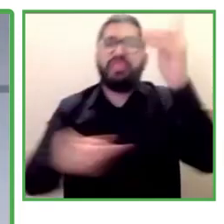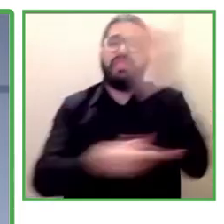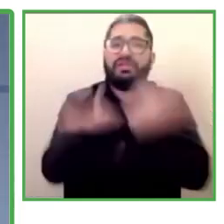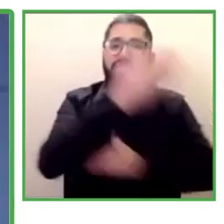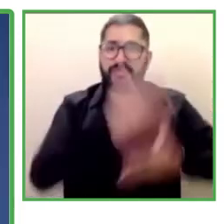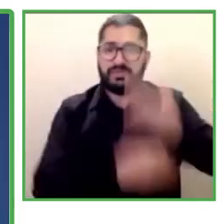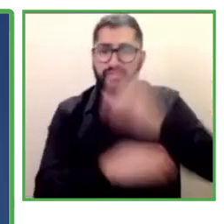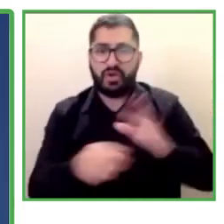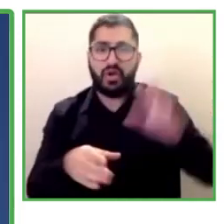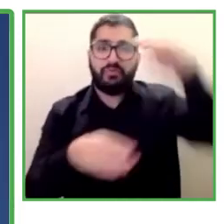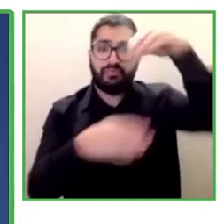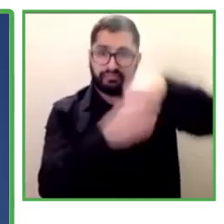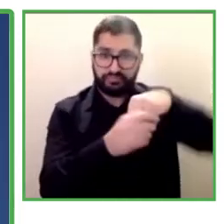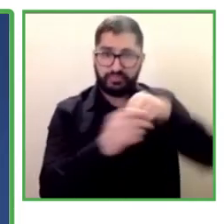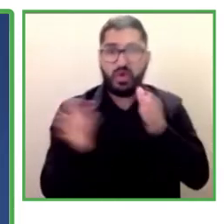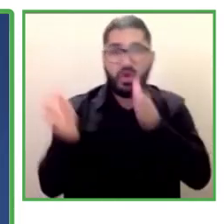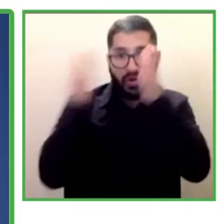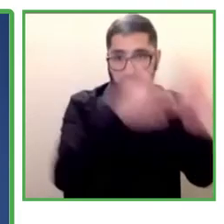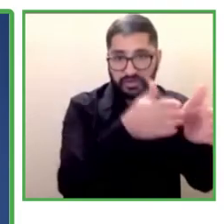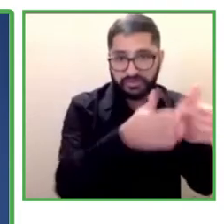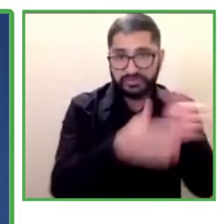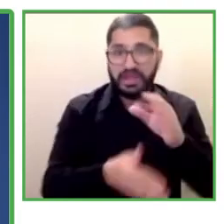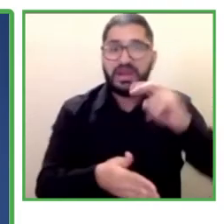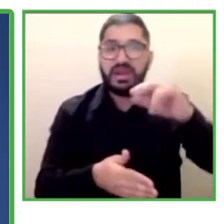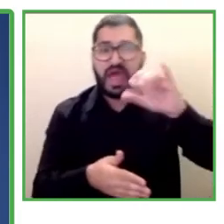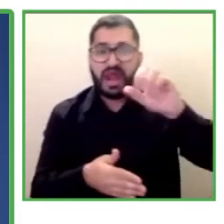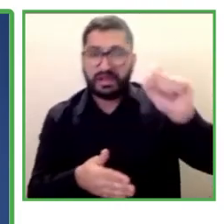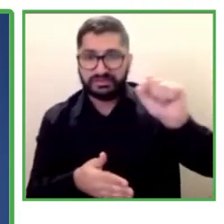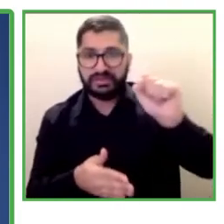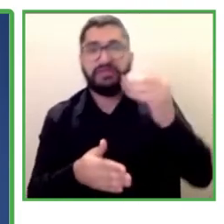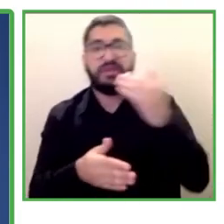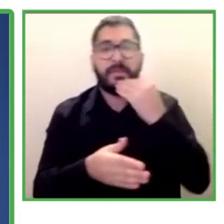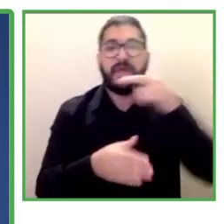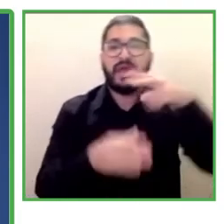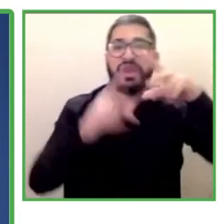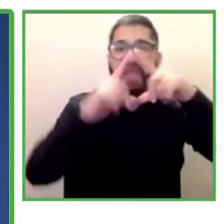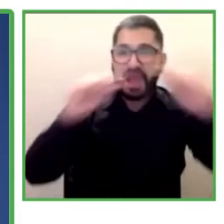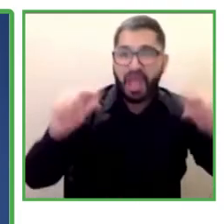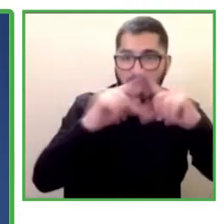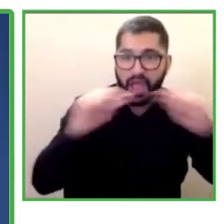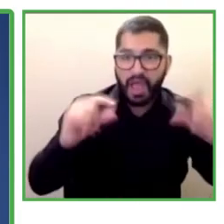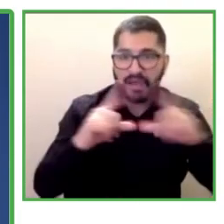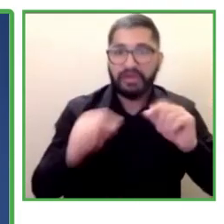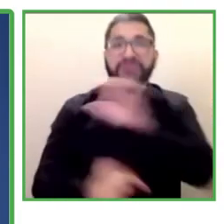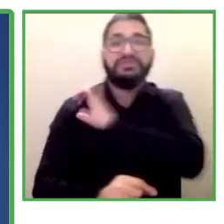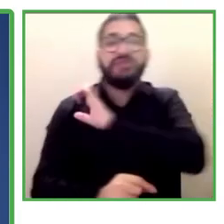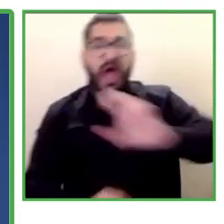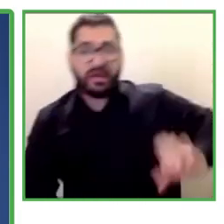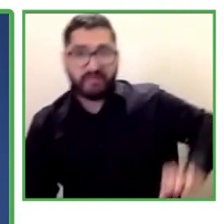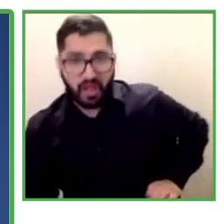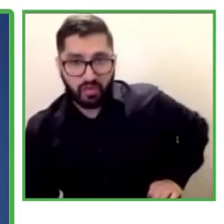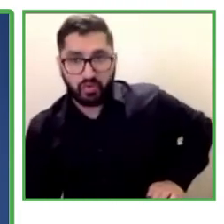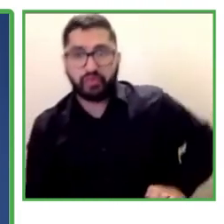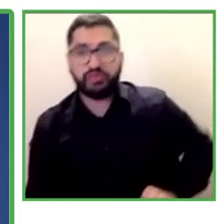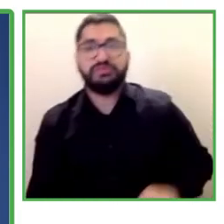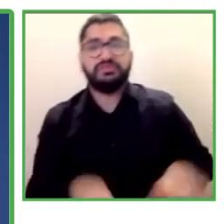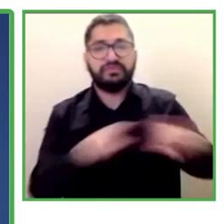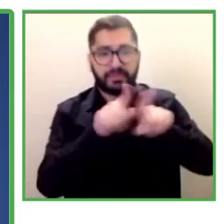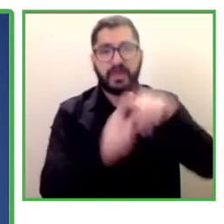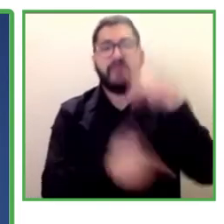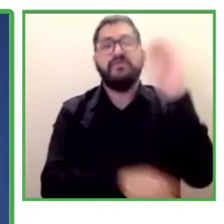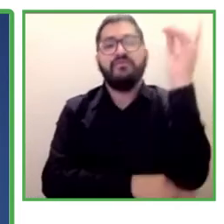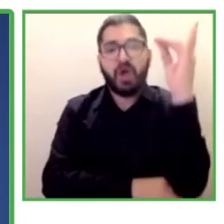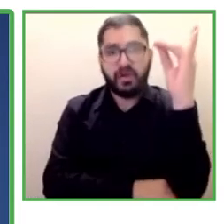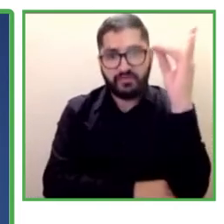for different countries and also participate actively in other programs and international networks